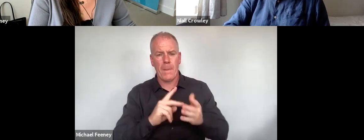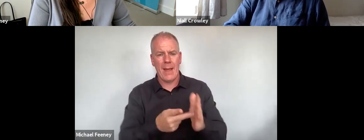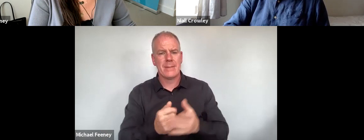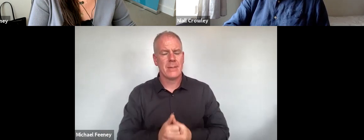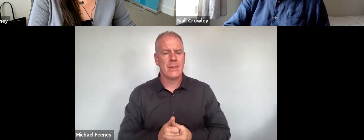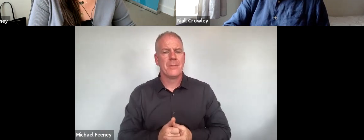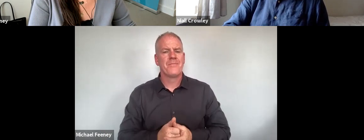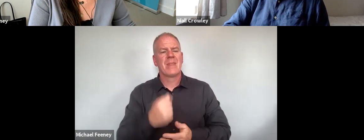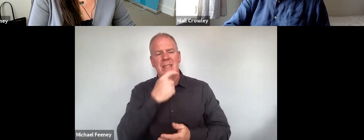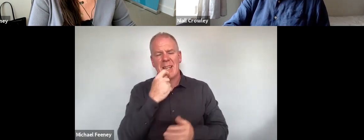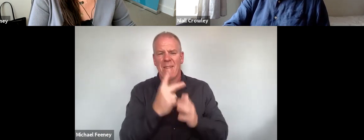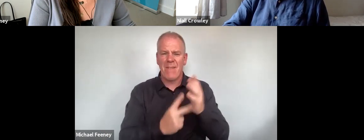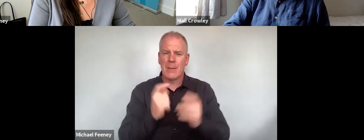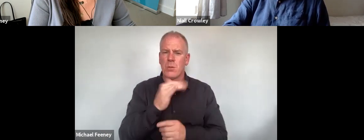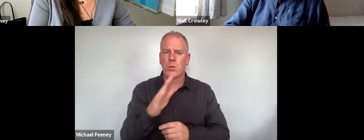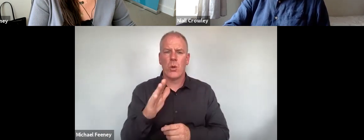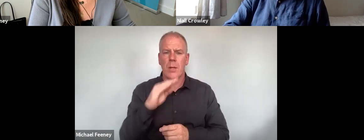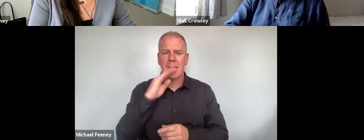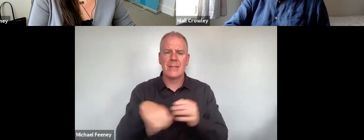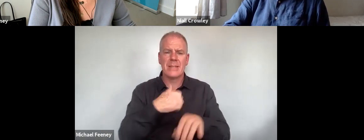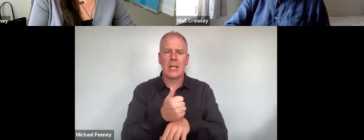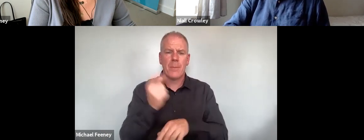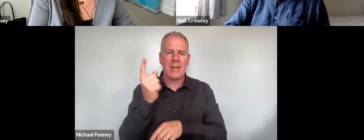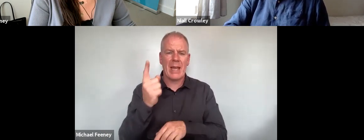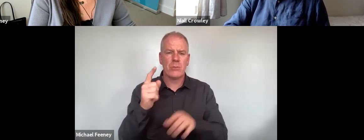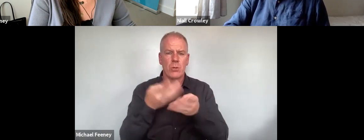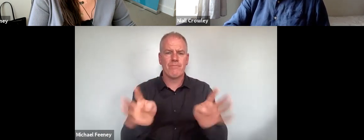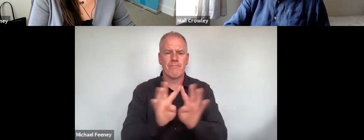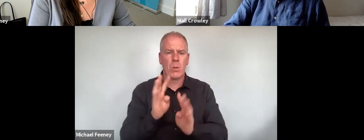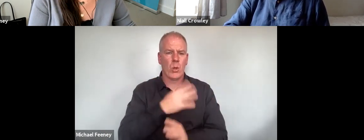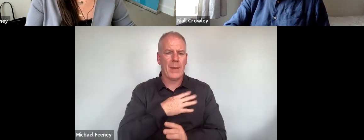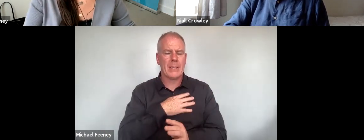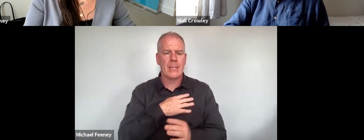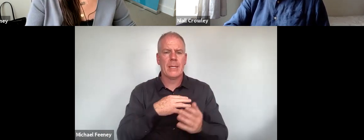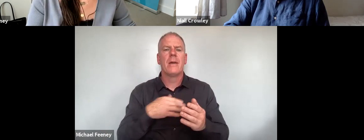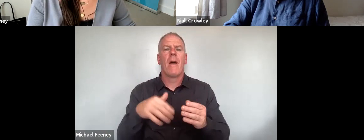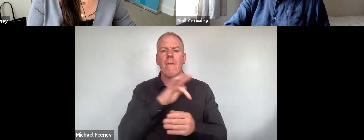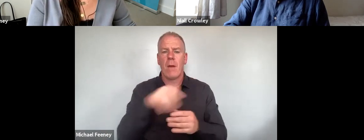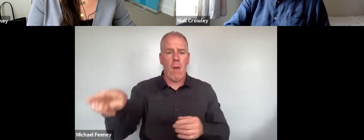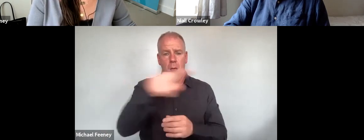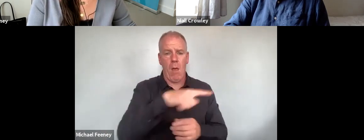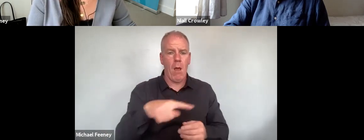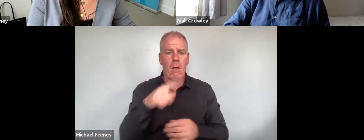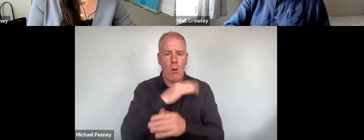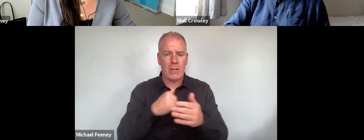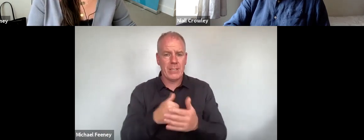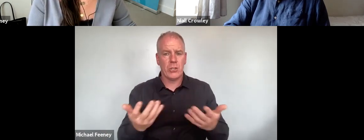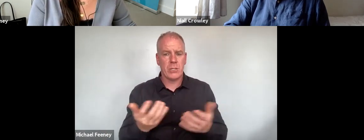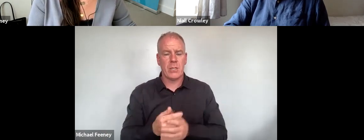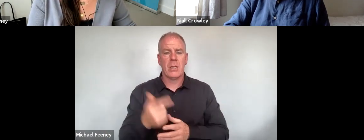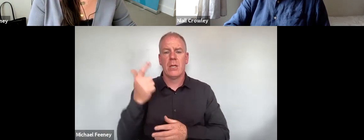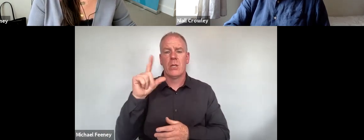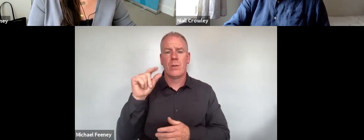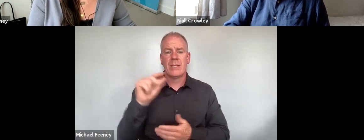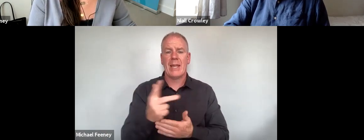notes that a valuable tool for this is the establishment of an advisory committee with a membership drawn from these organizations. The 2018